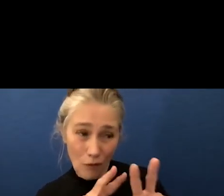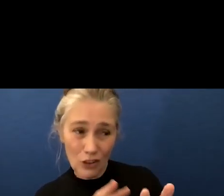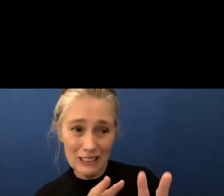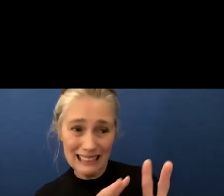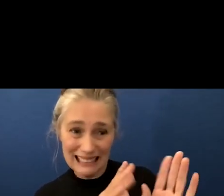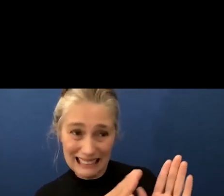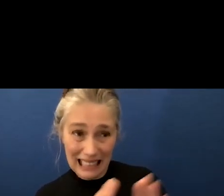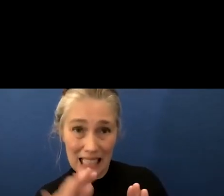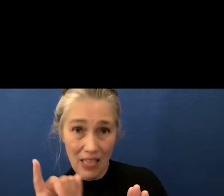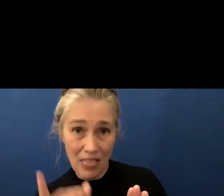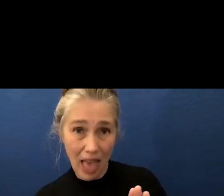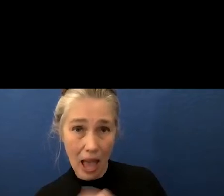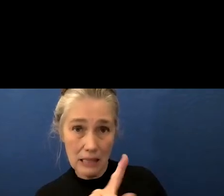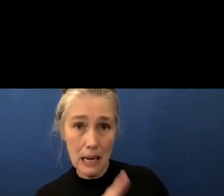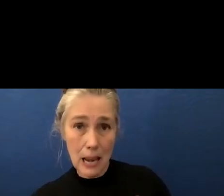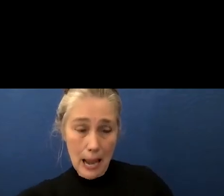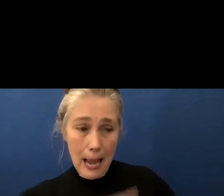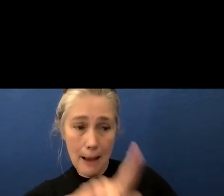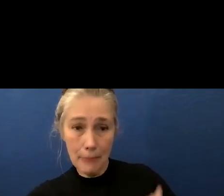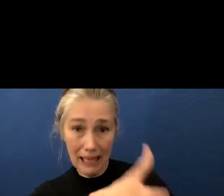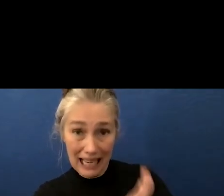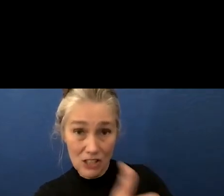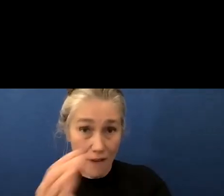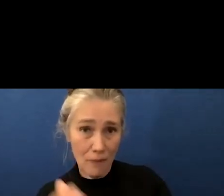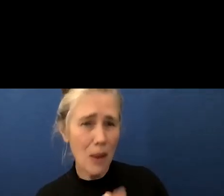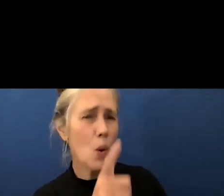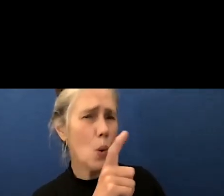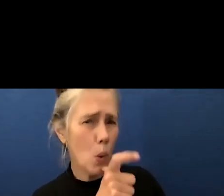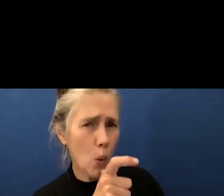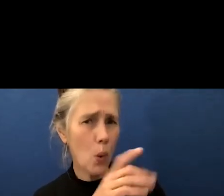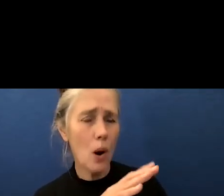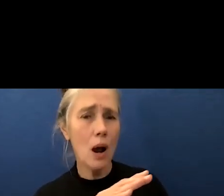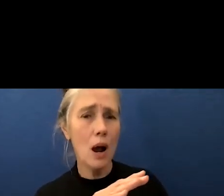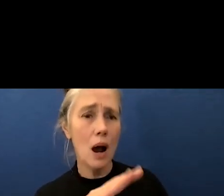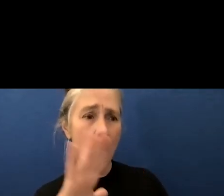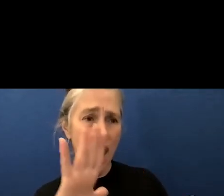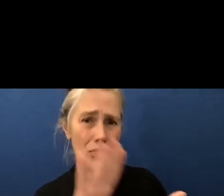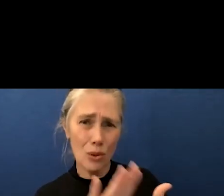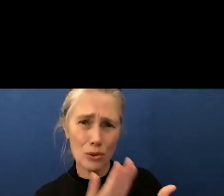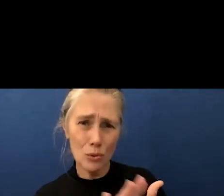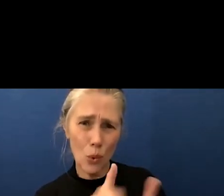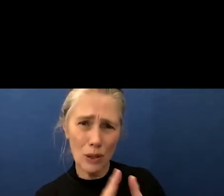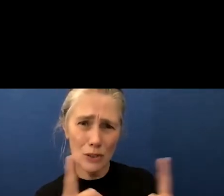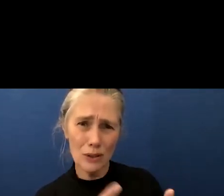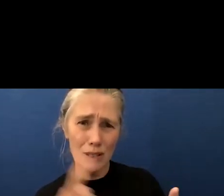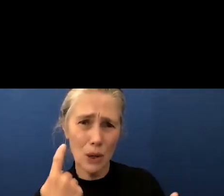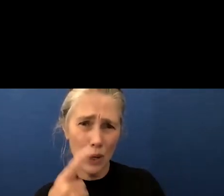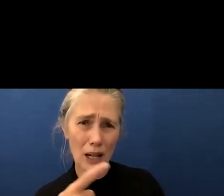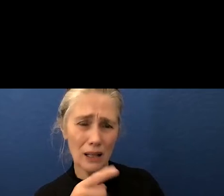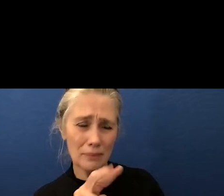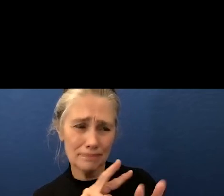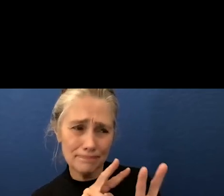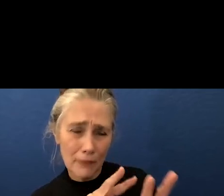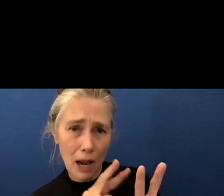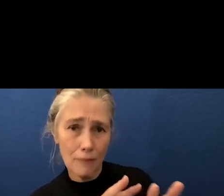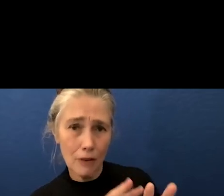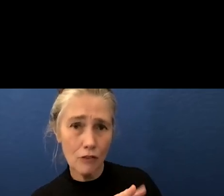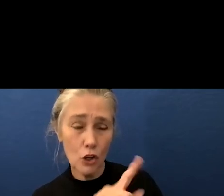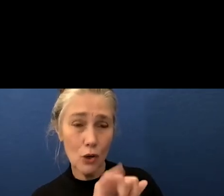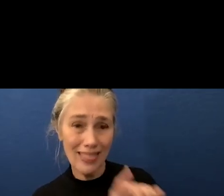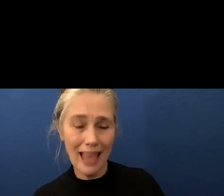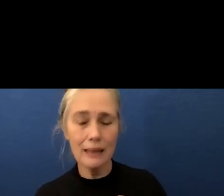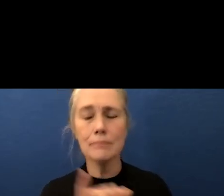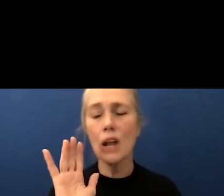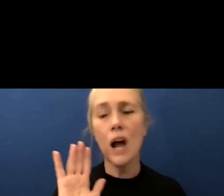does that so the responsibility of that it actually is the it will be um the assistant